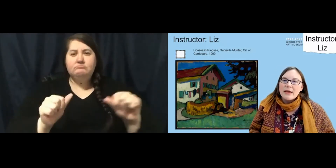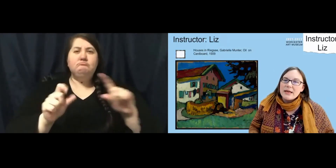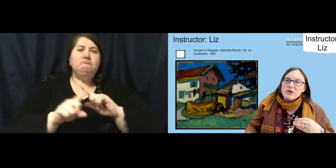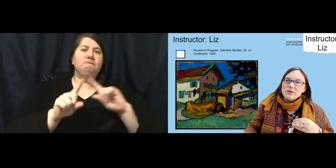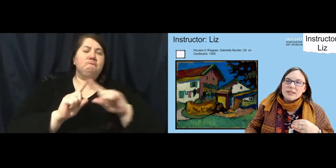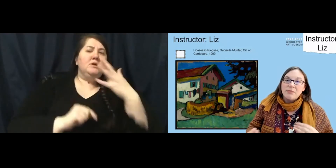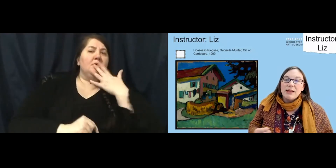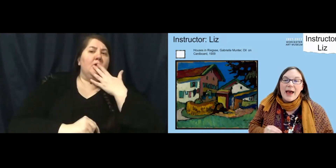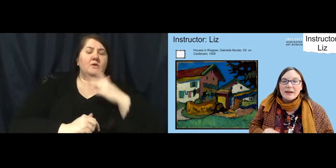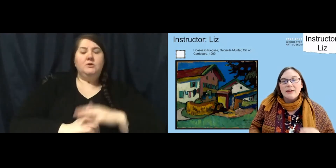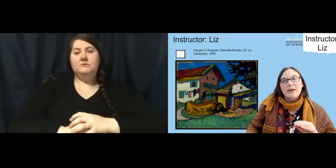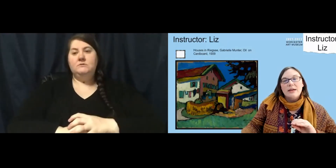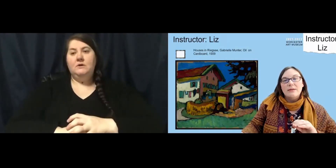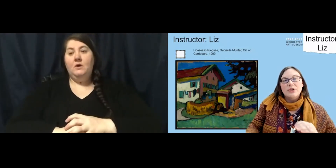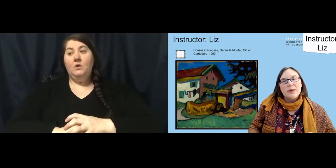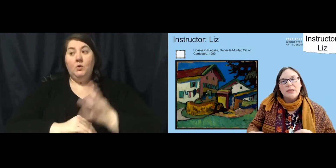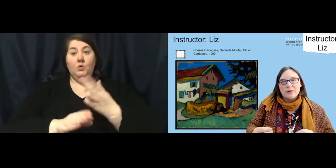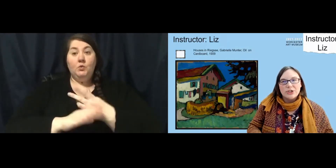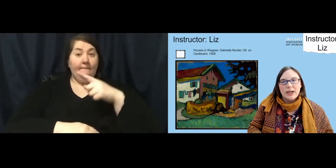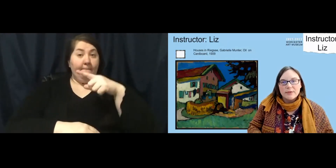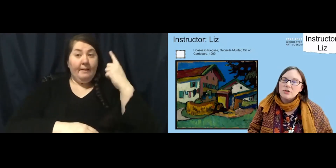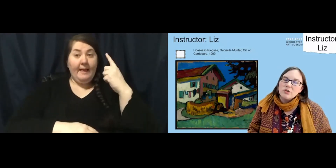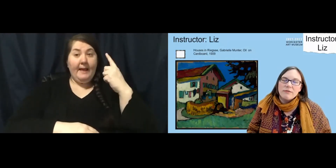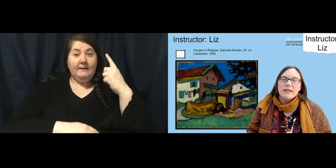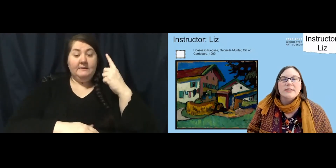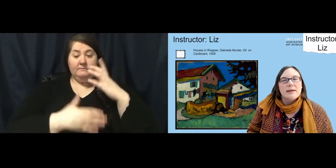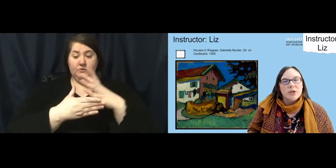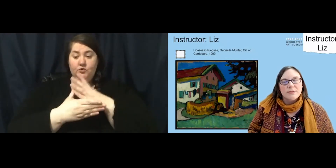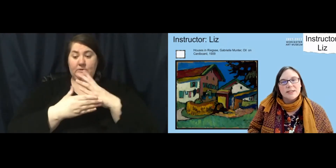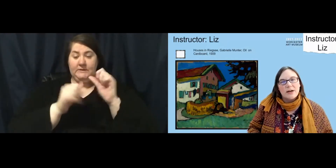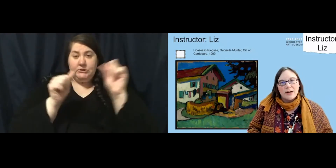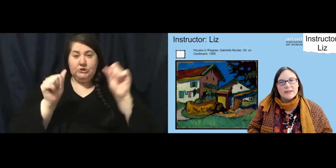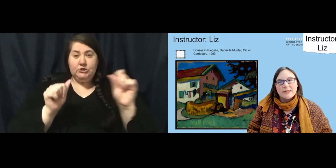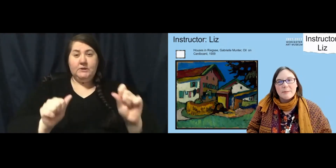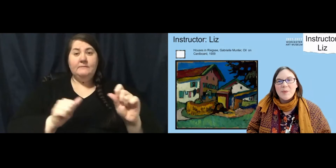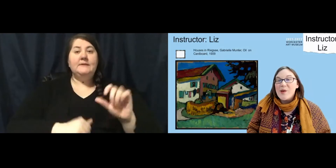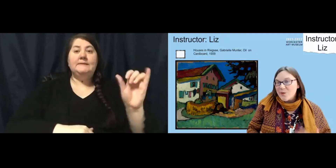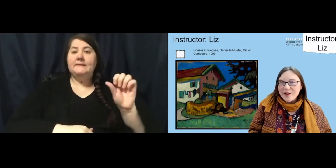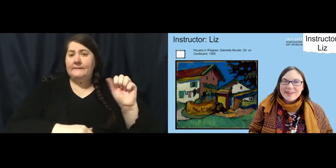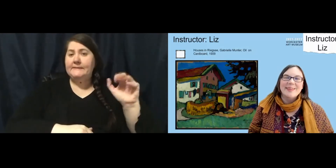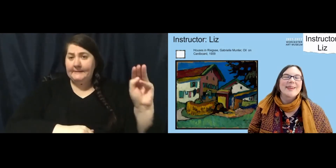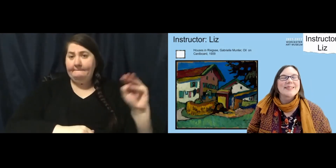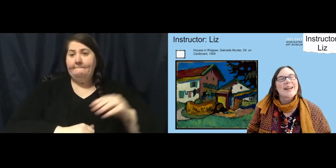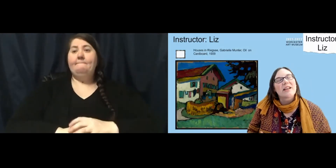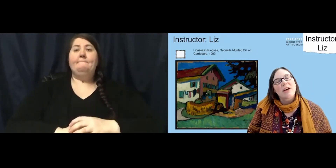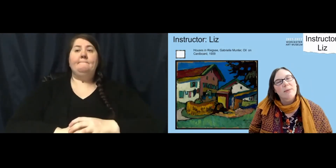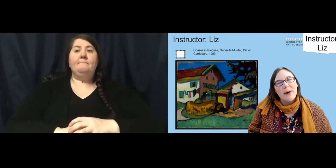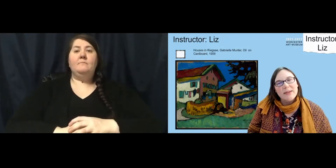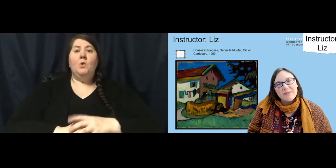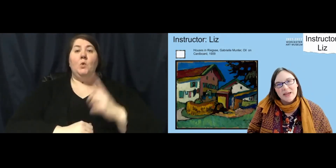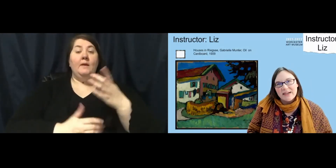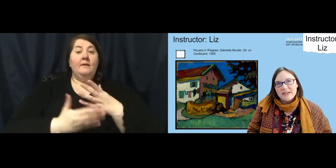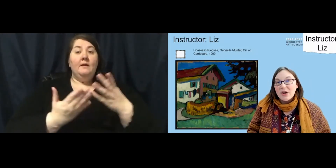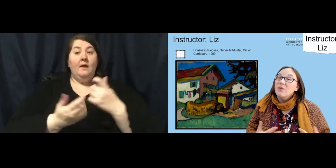And it uses black in between those shapes, sort of like San Tomasiello does. One of the things that I love